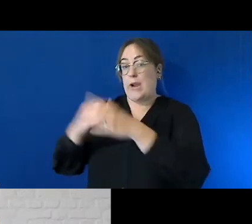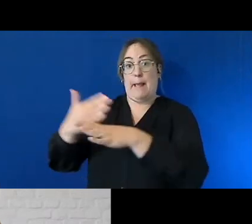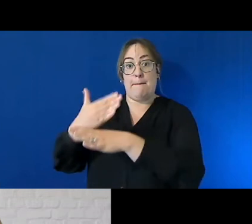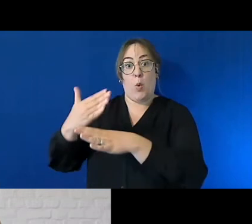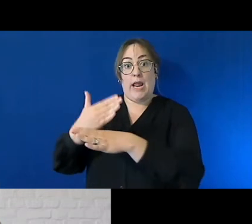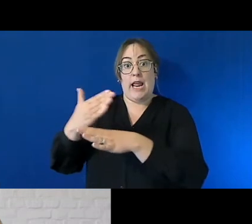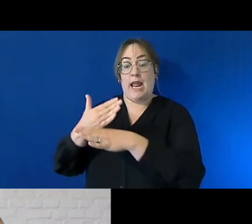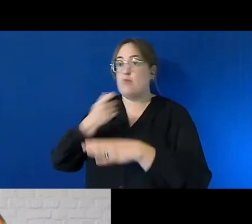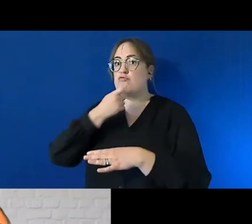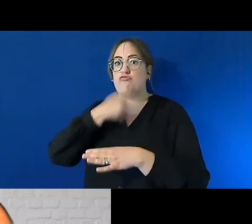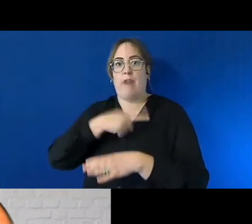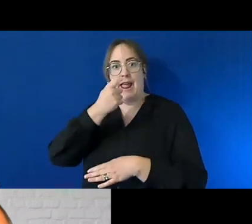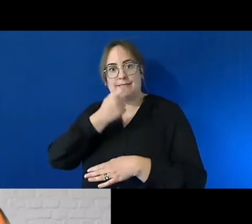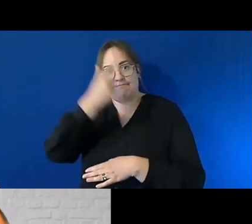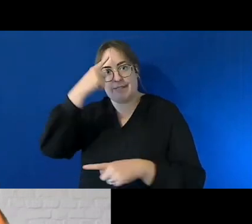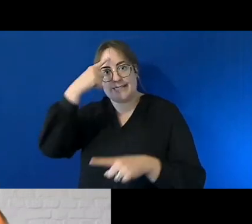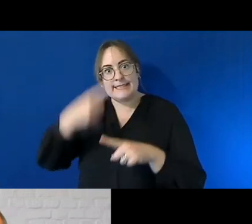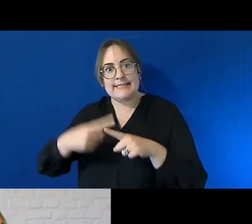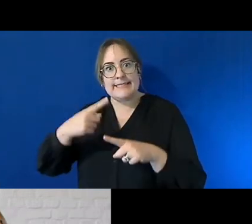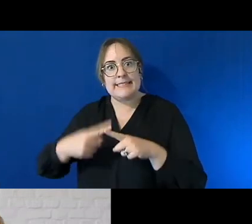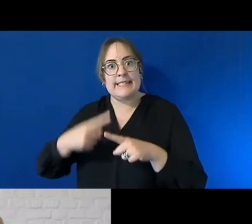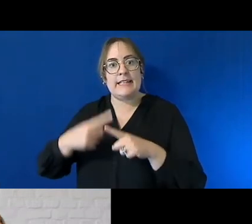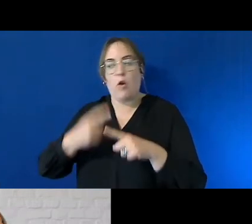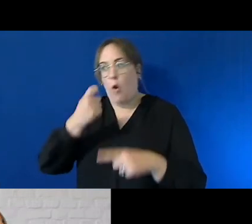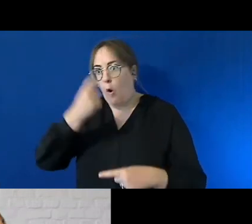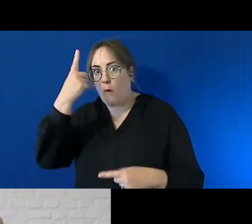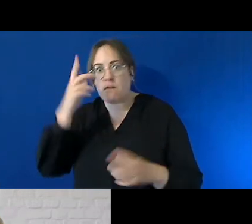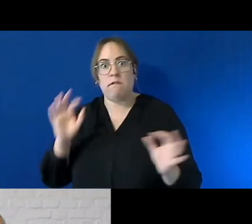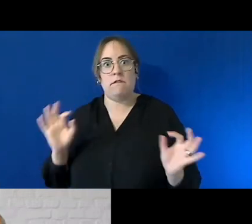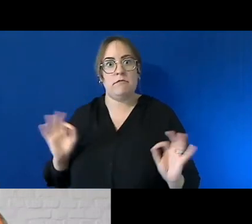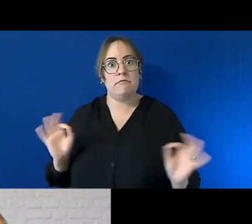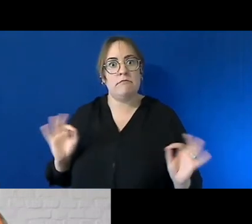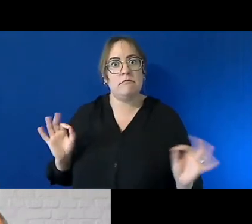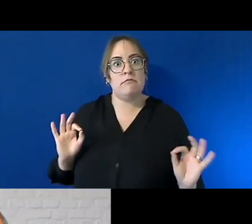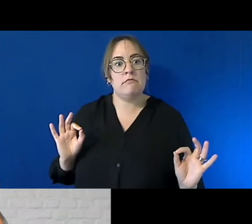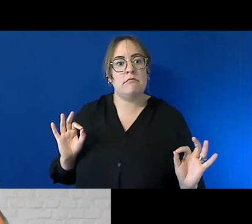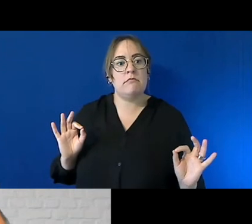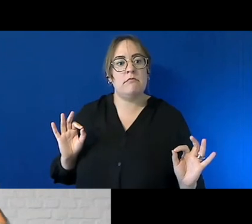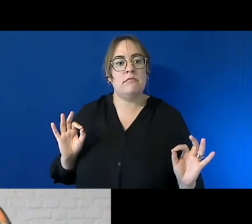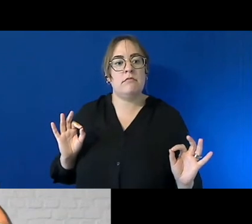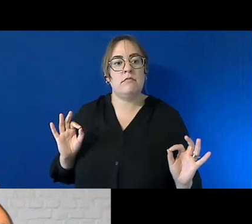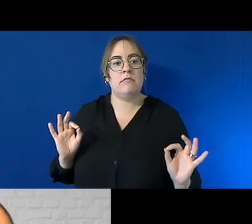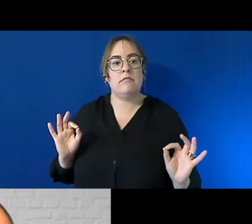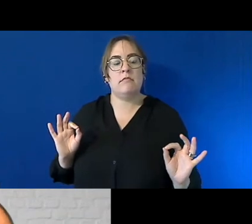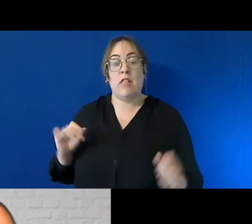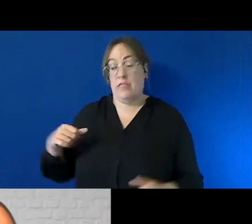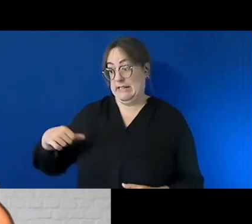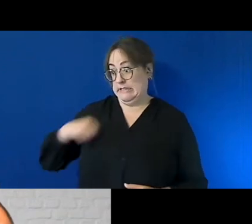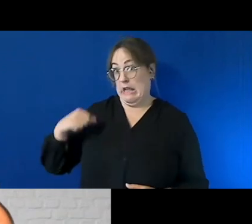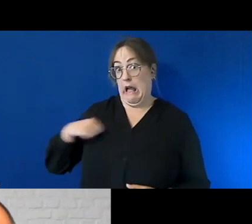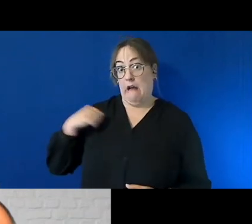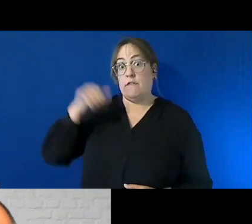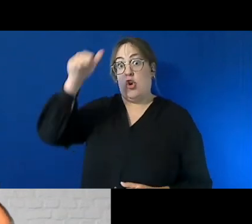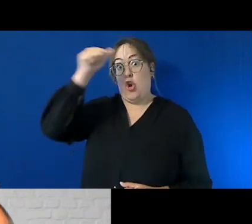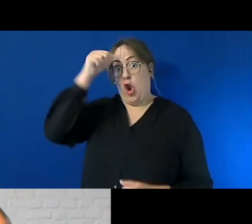off on on medical yet they're more in a supported employee knowing that they have that